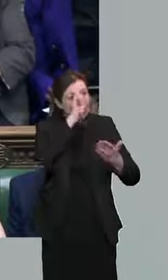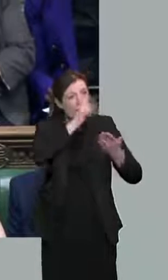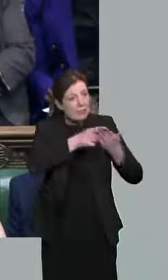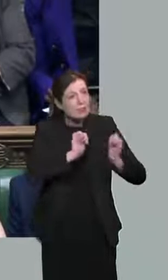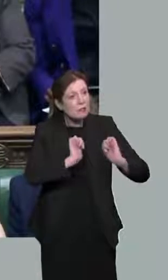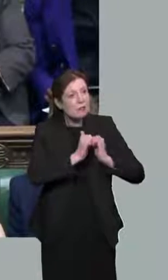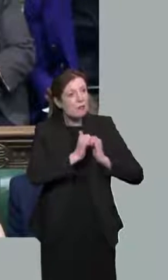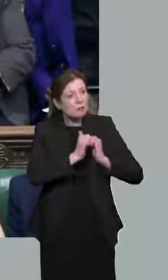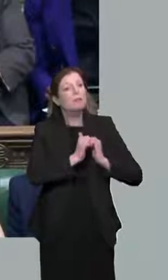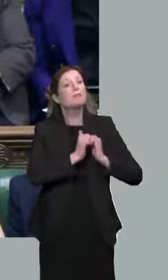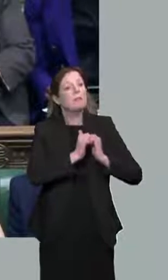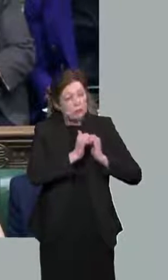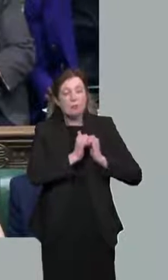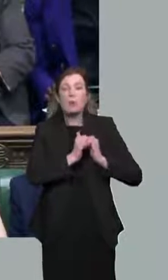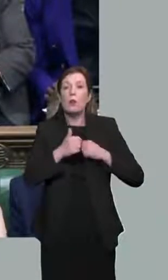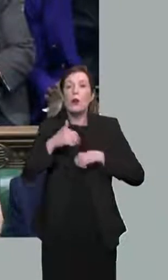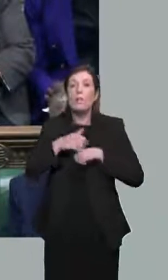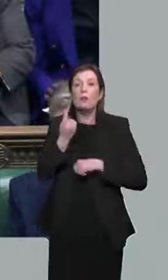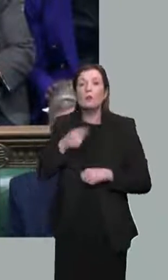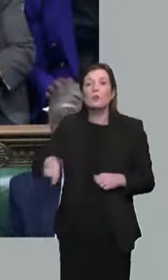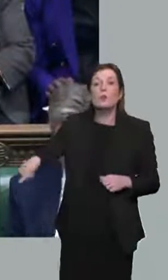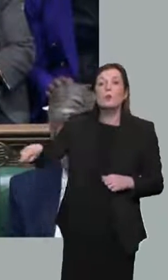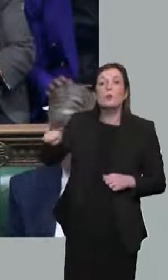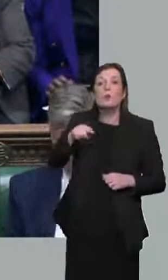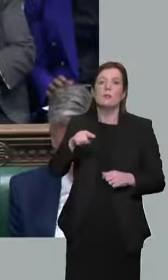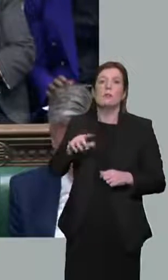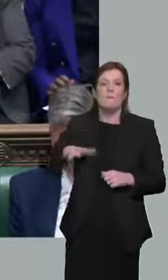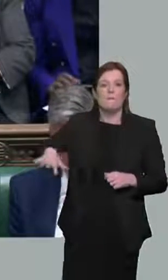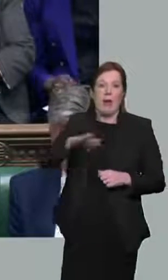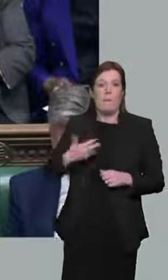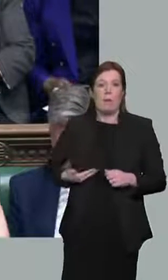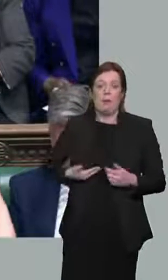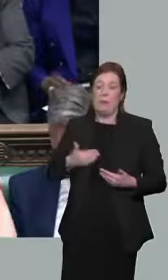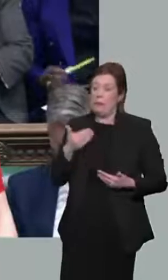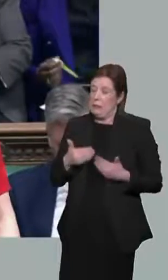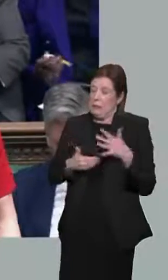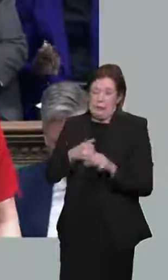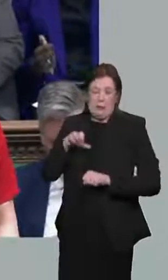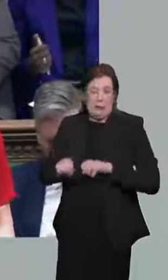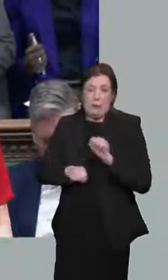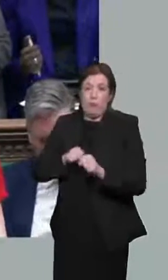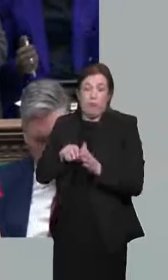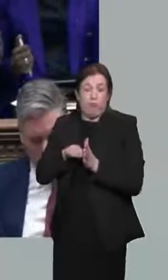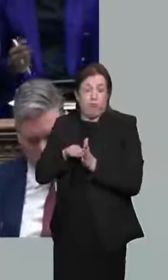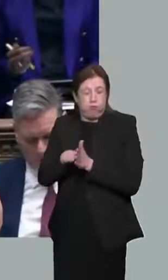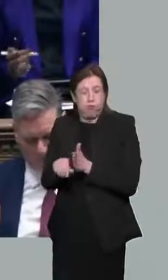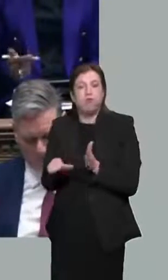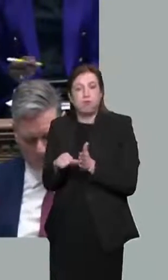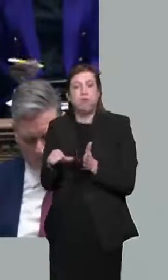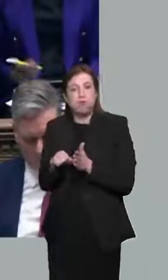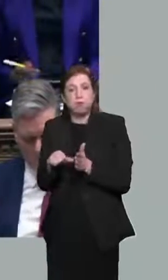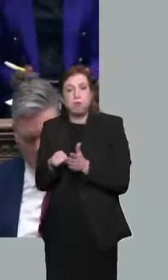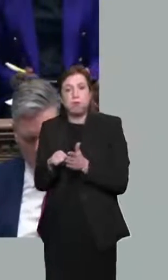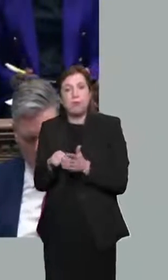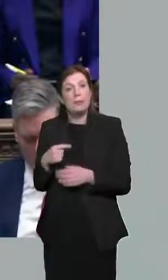families and businesses will from now on endure significant hardship as a result. The Chancellor has failed to